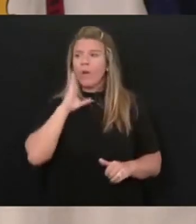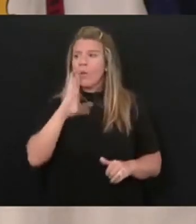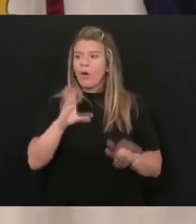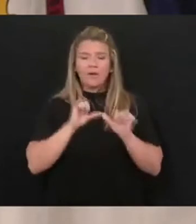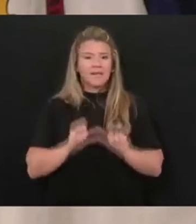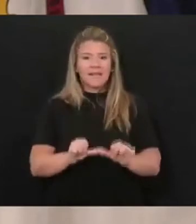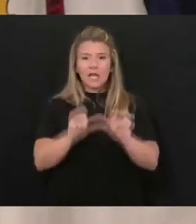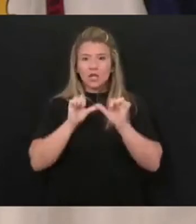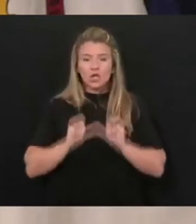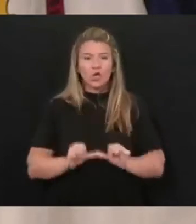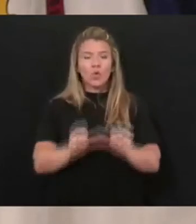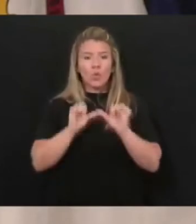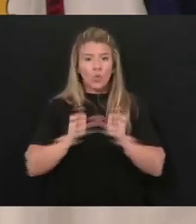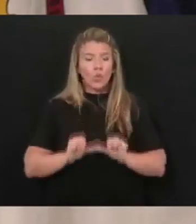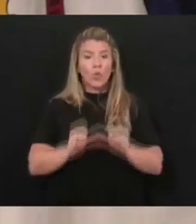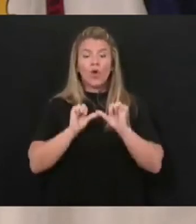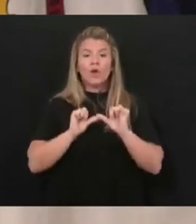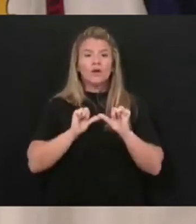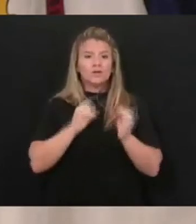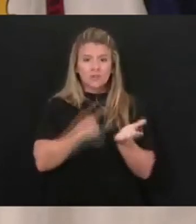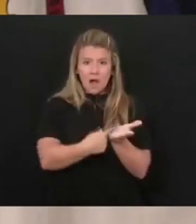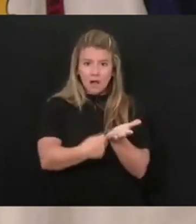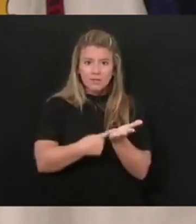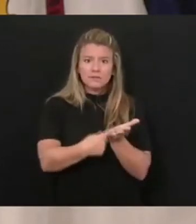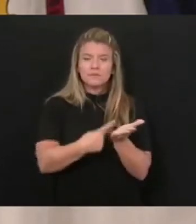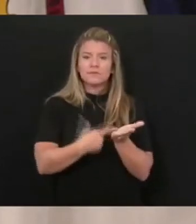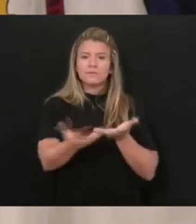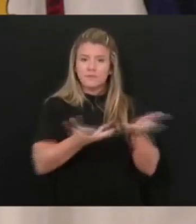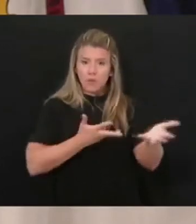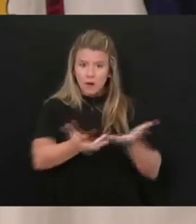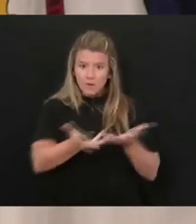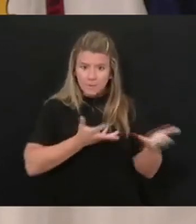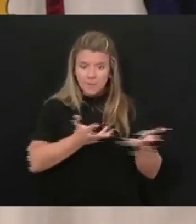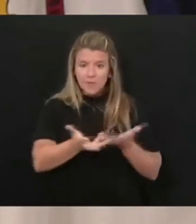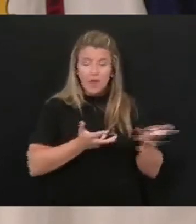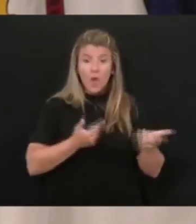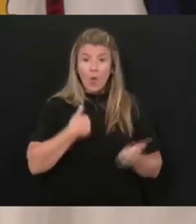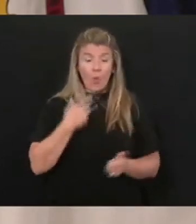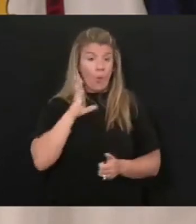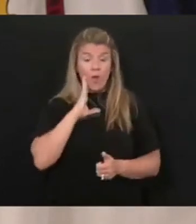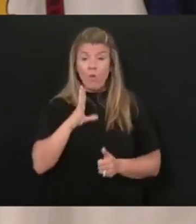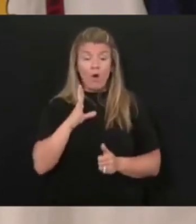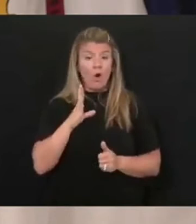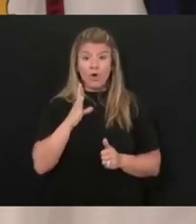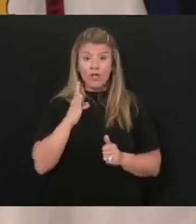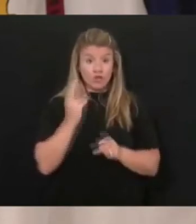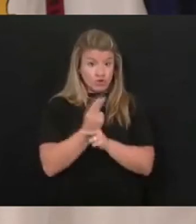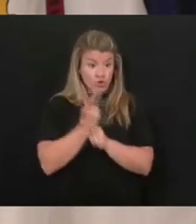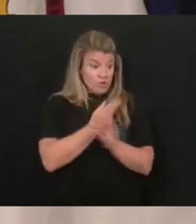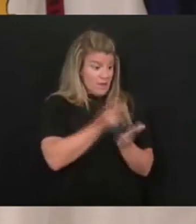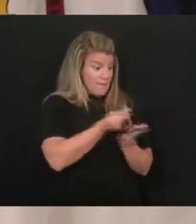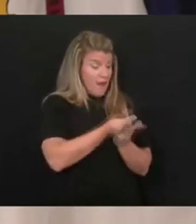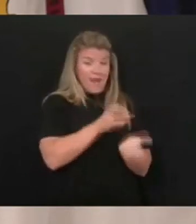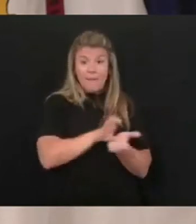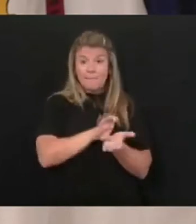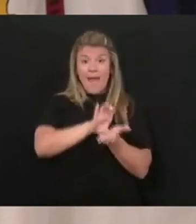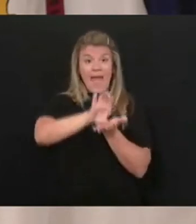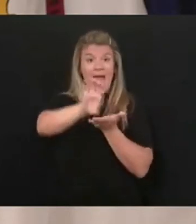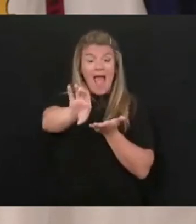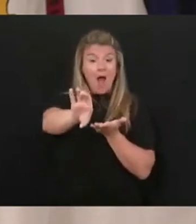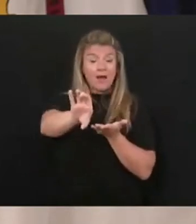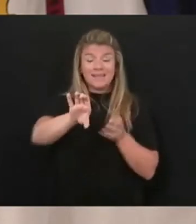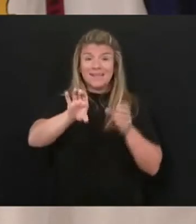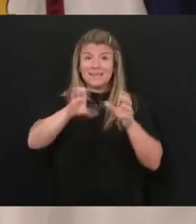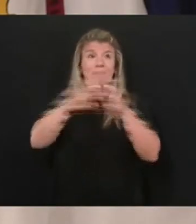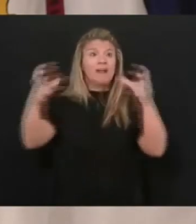to absolutely talk, and we're going to continue to pump every single dollar out of this state as